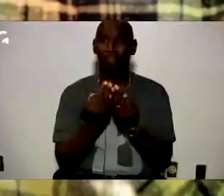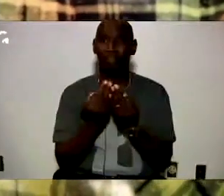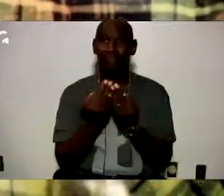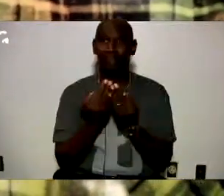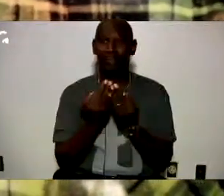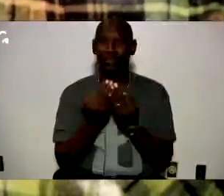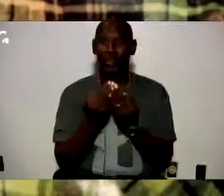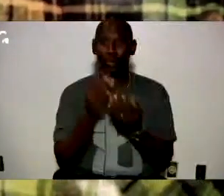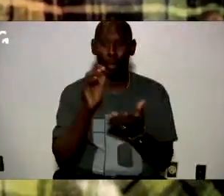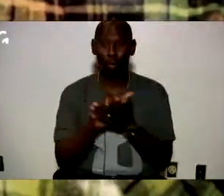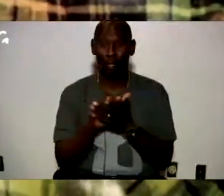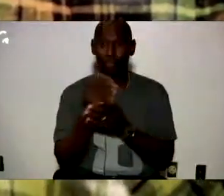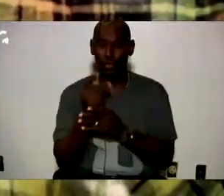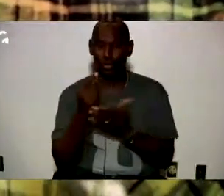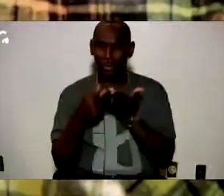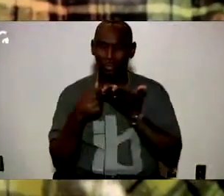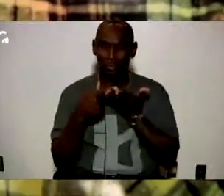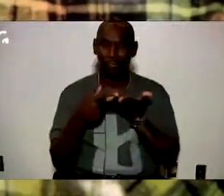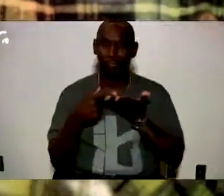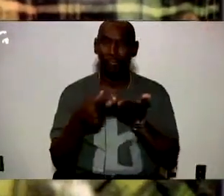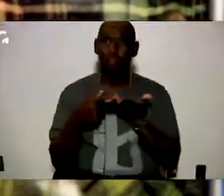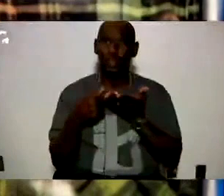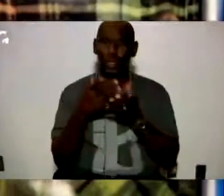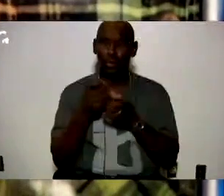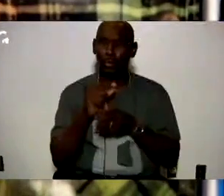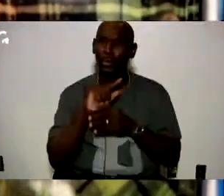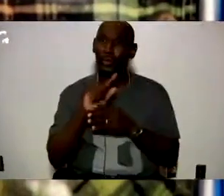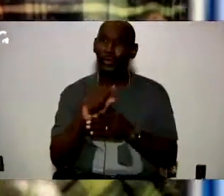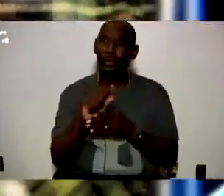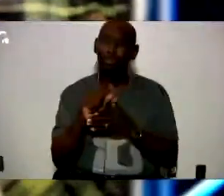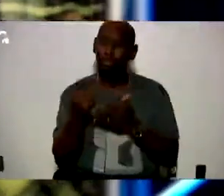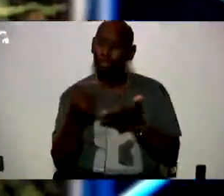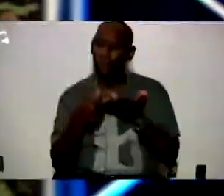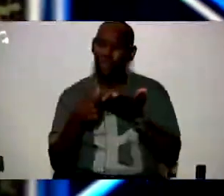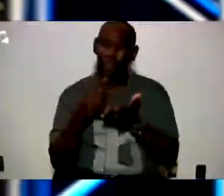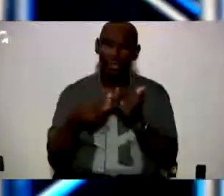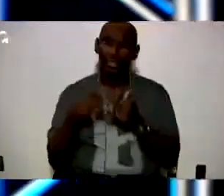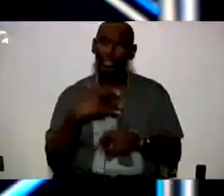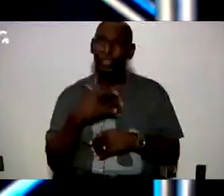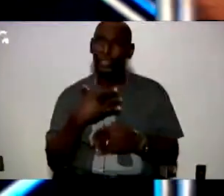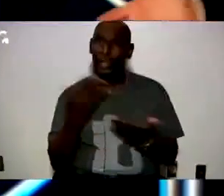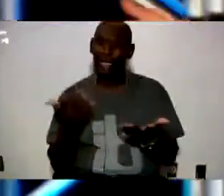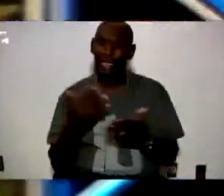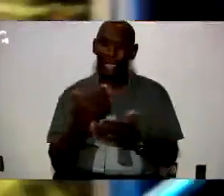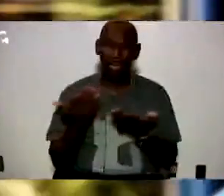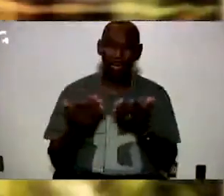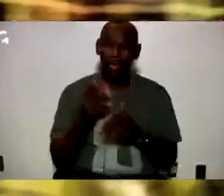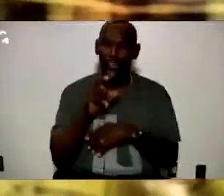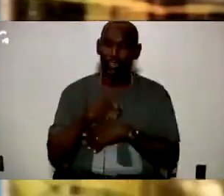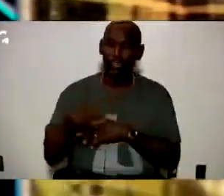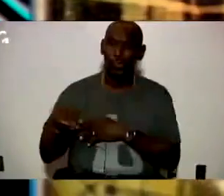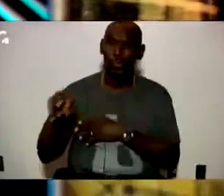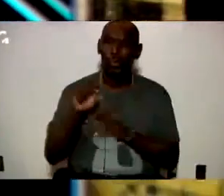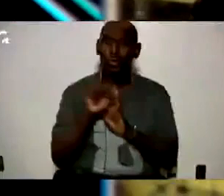And when my wife and I were talking about it, she said, they want me to go talk to them, babe, what do you think? I said, and you, I said, babe, we've been all over the state.